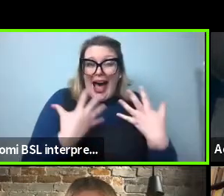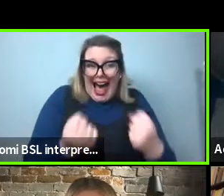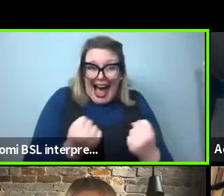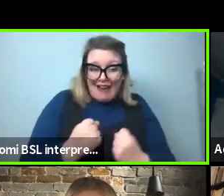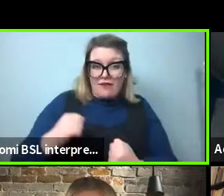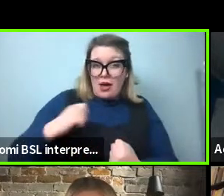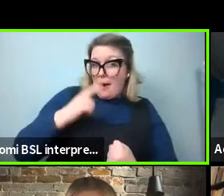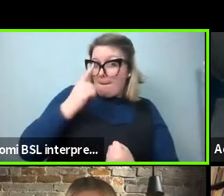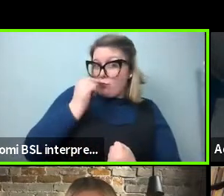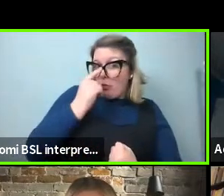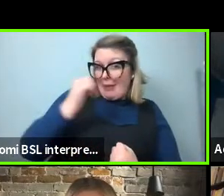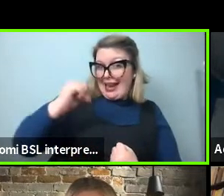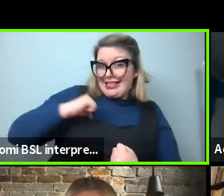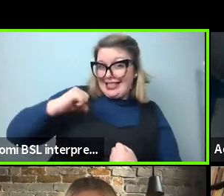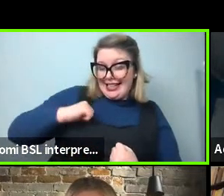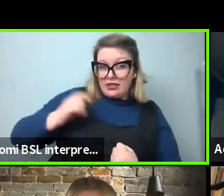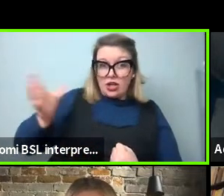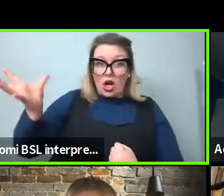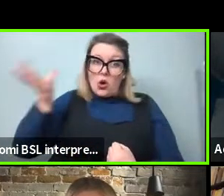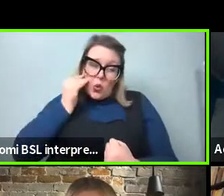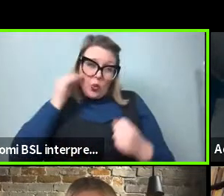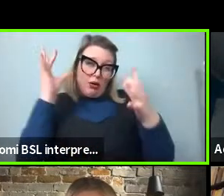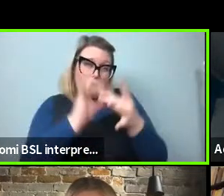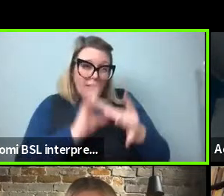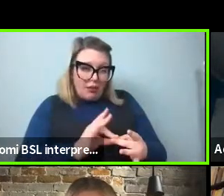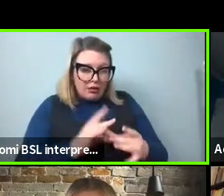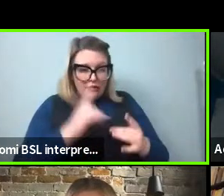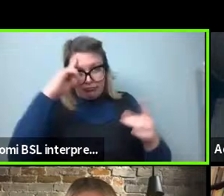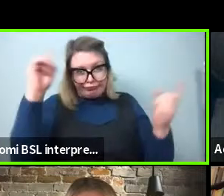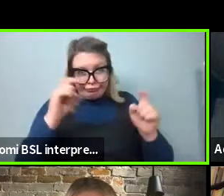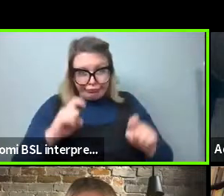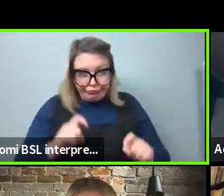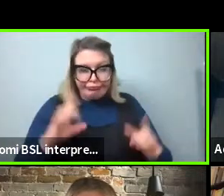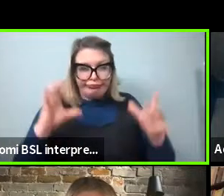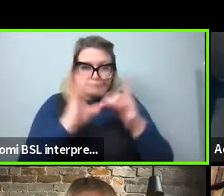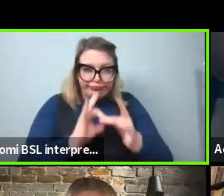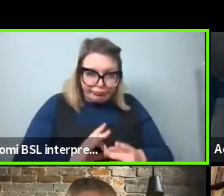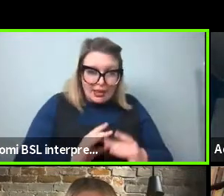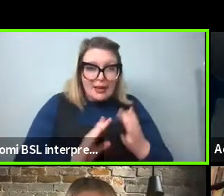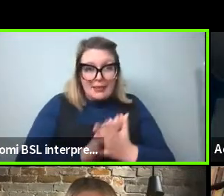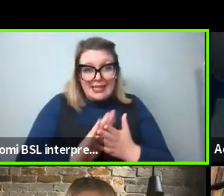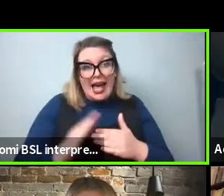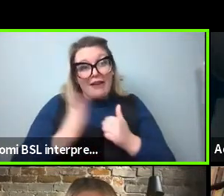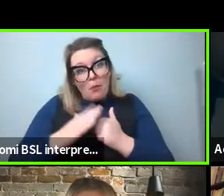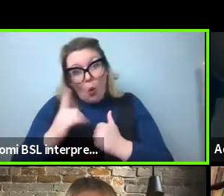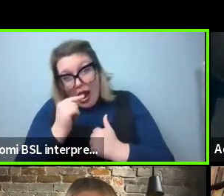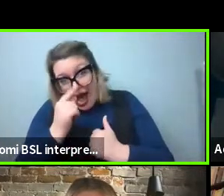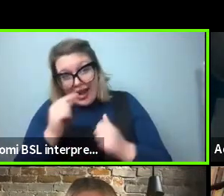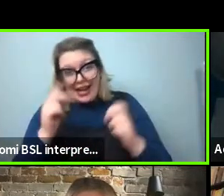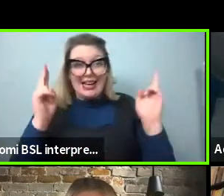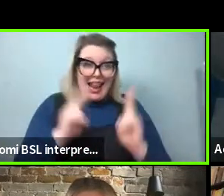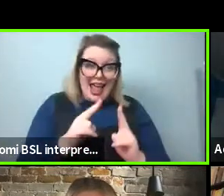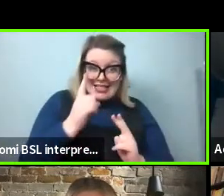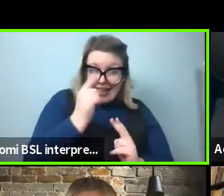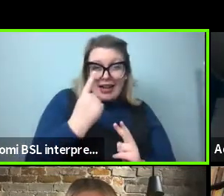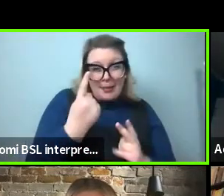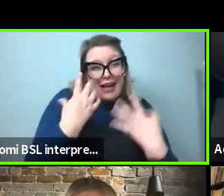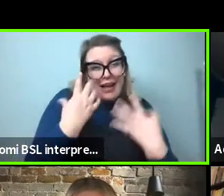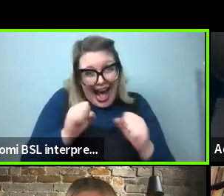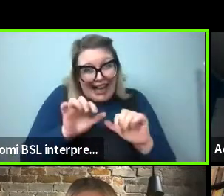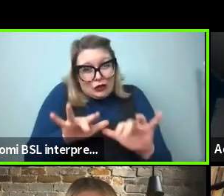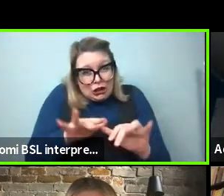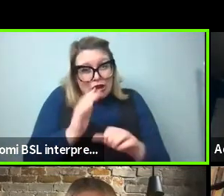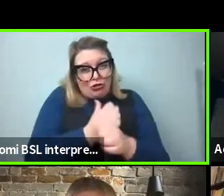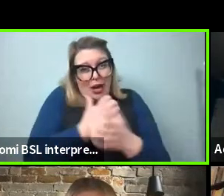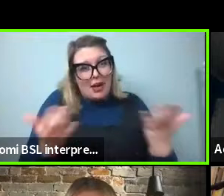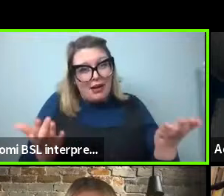doesn't mean there's a lot of probabilities in that grammar. And so there's more likely and less likely, but there's a grammar. And so that's like, you know, so, um,